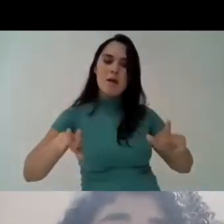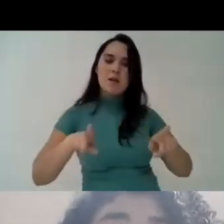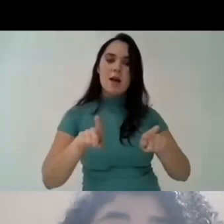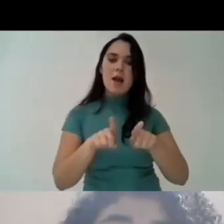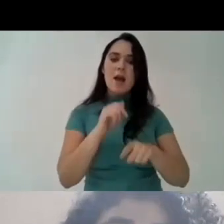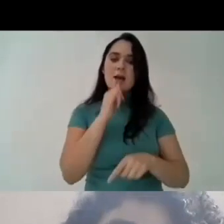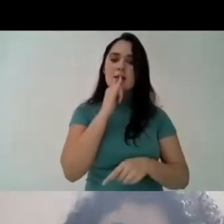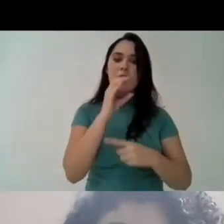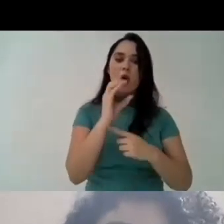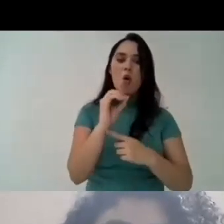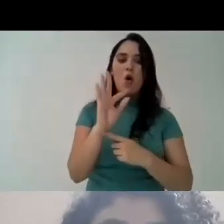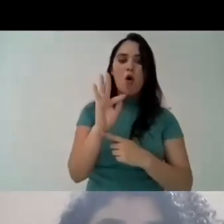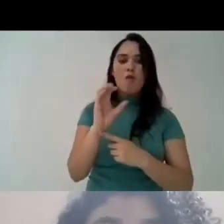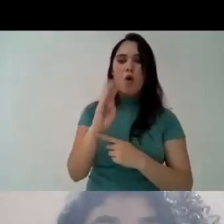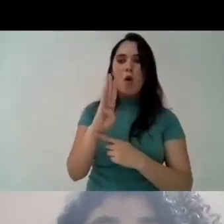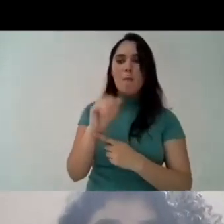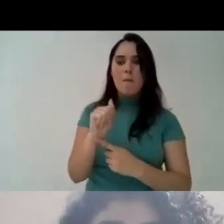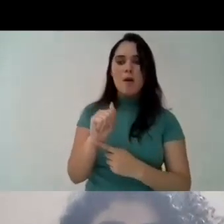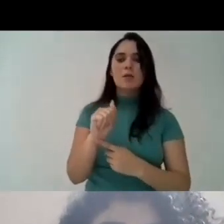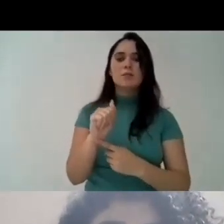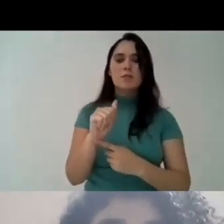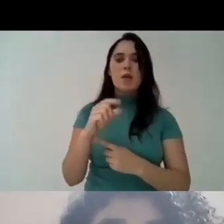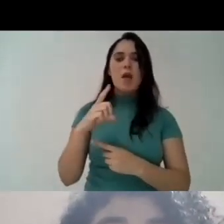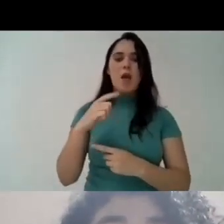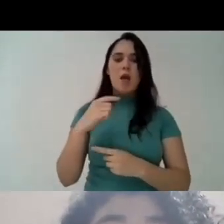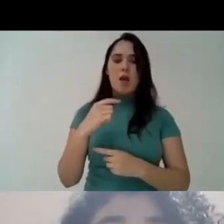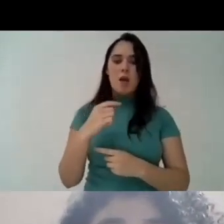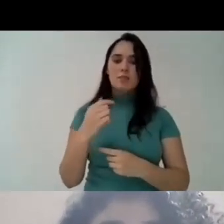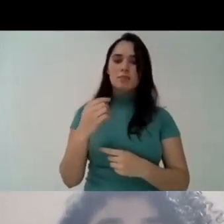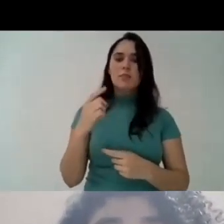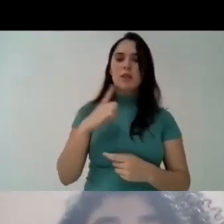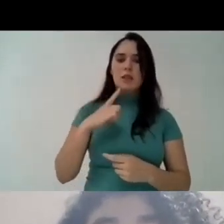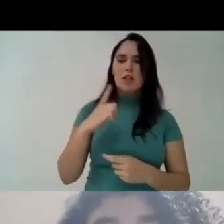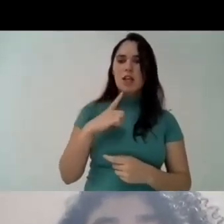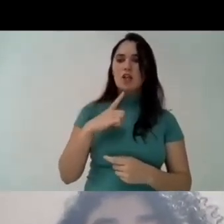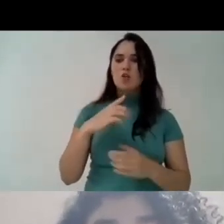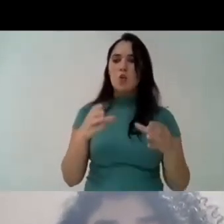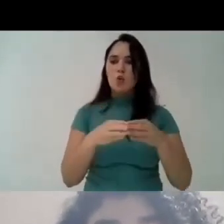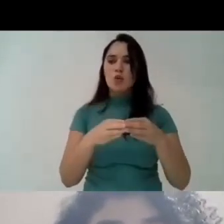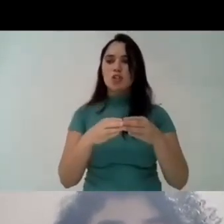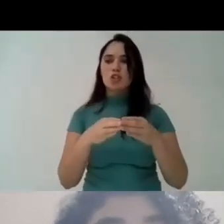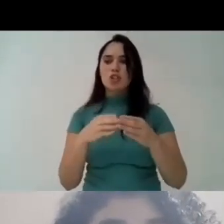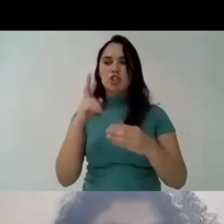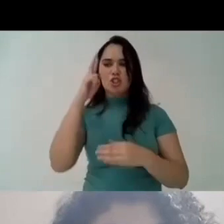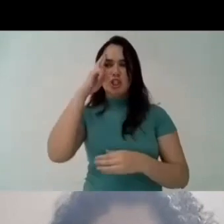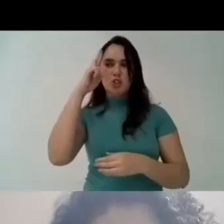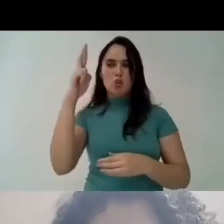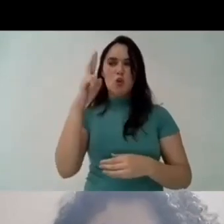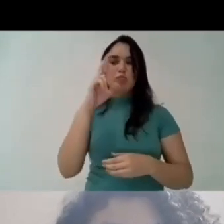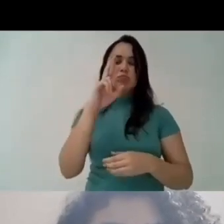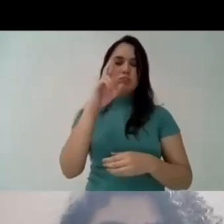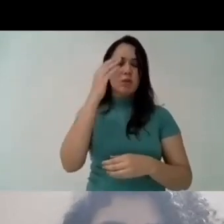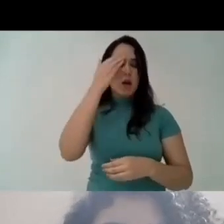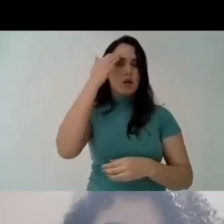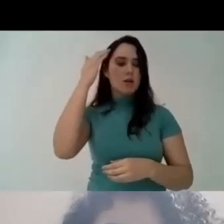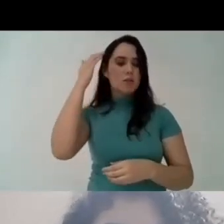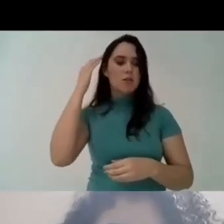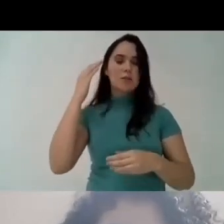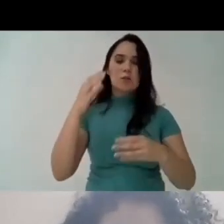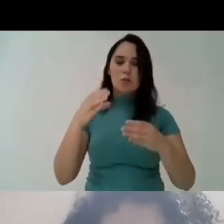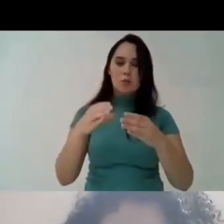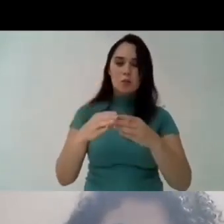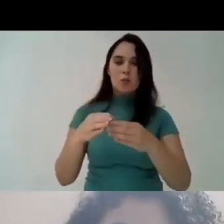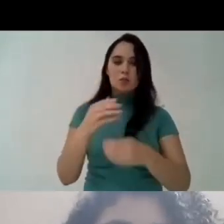we have also a uh secretariat so we have uh also